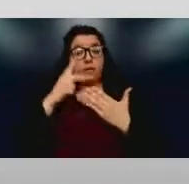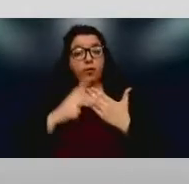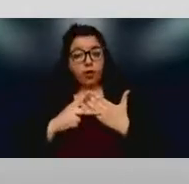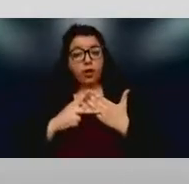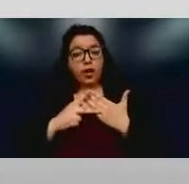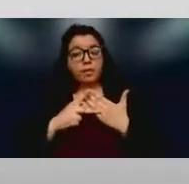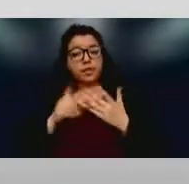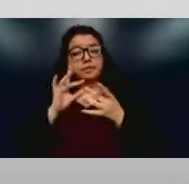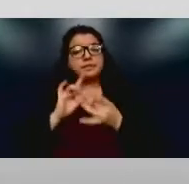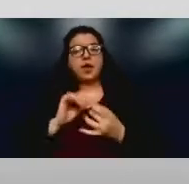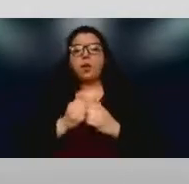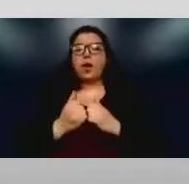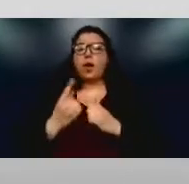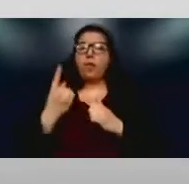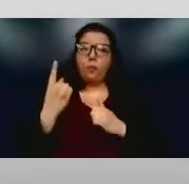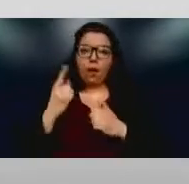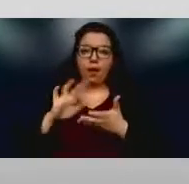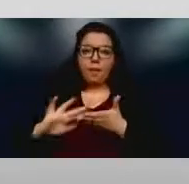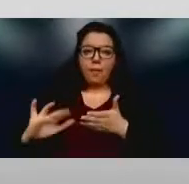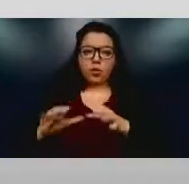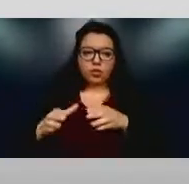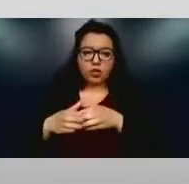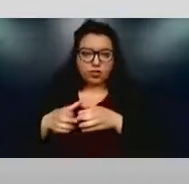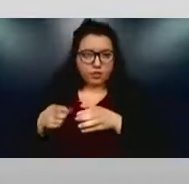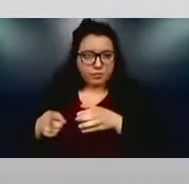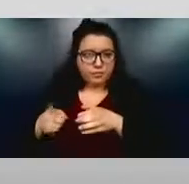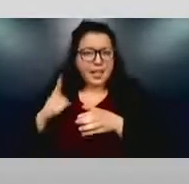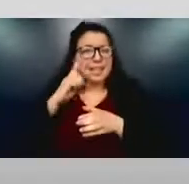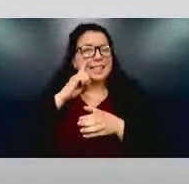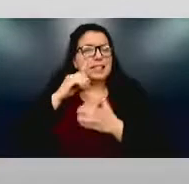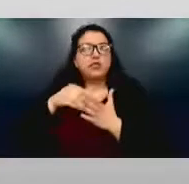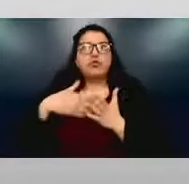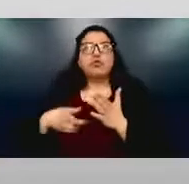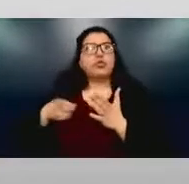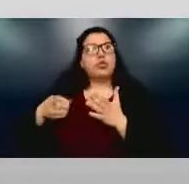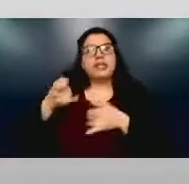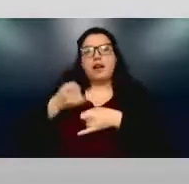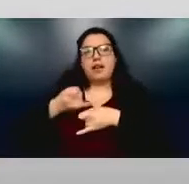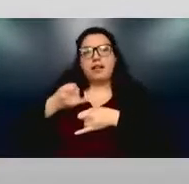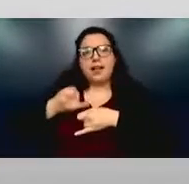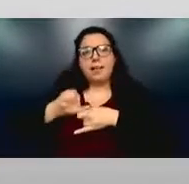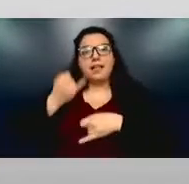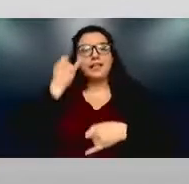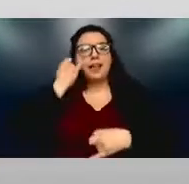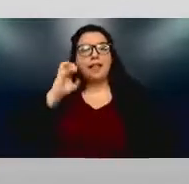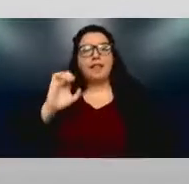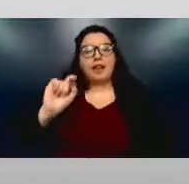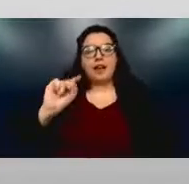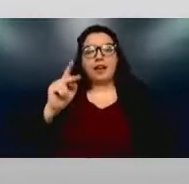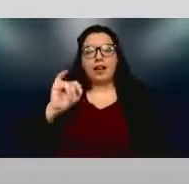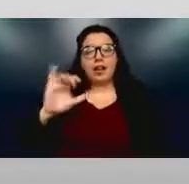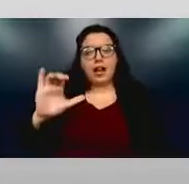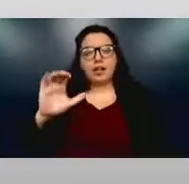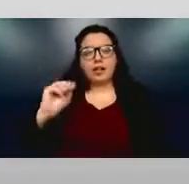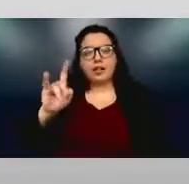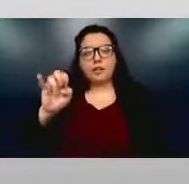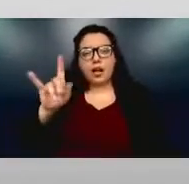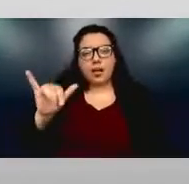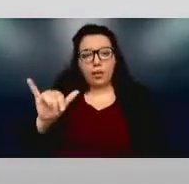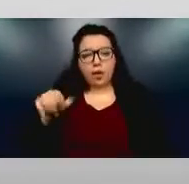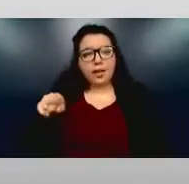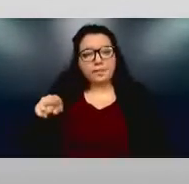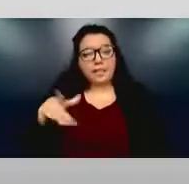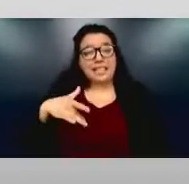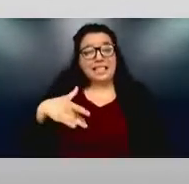marginalized groups. Let's say our students on campus who are ethnic minorities are not very welcoming to